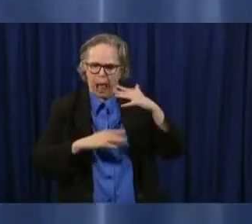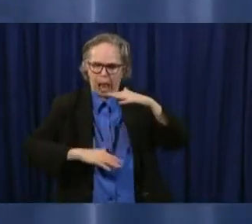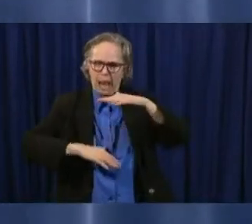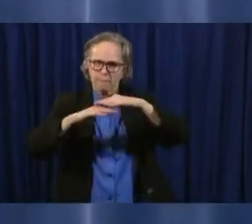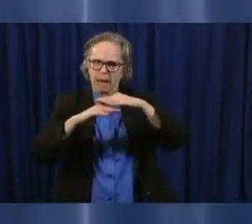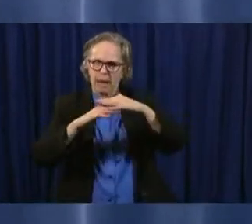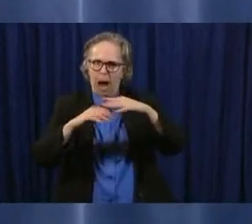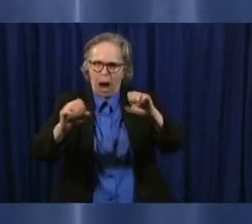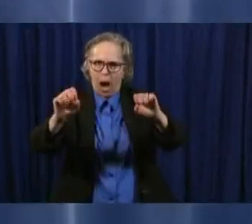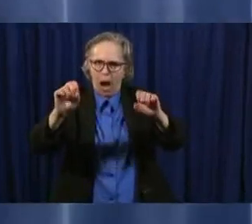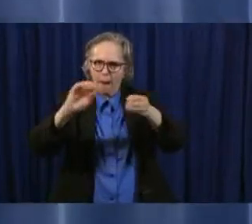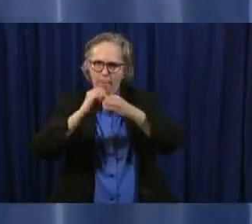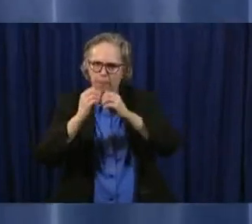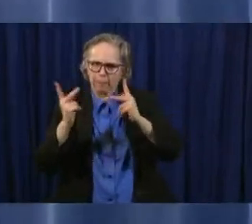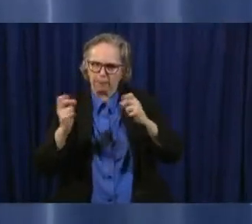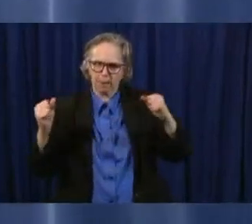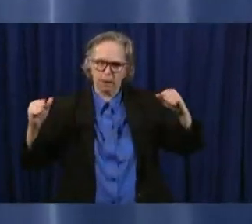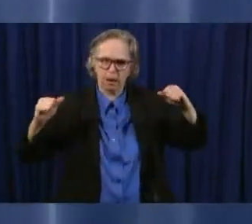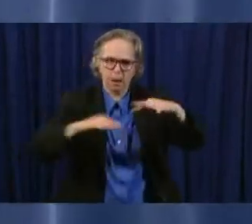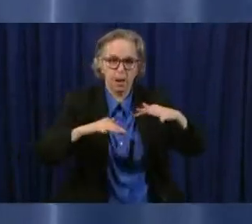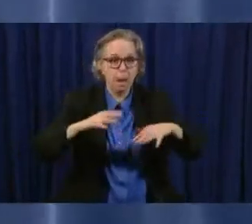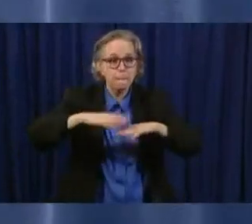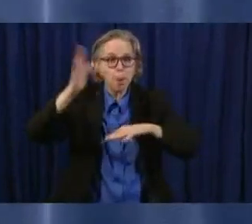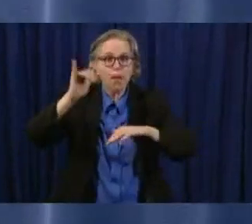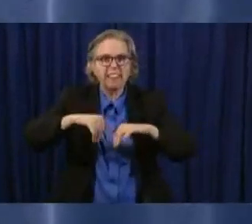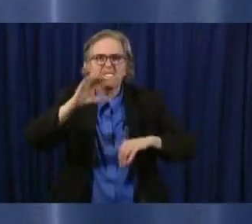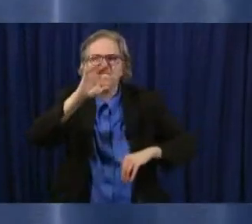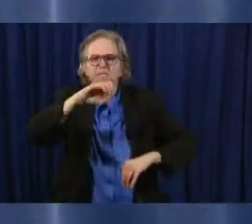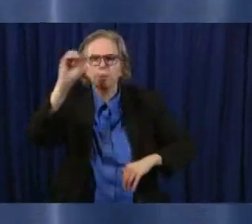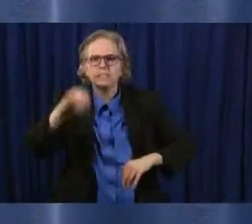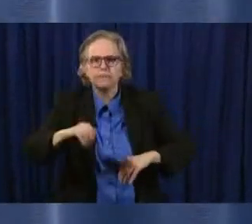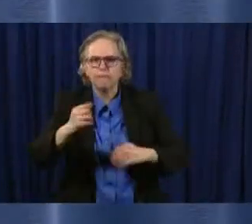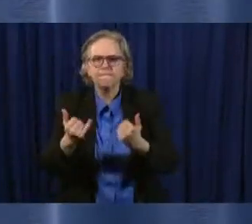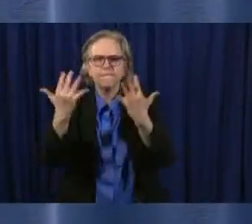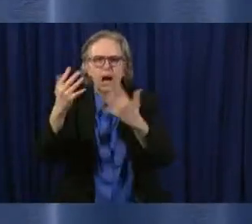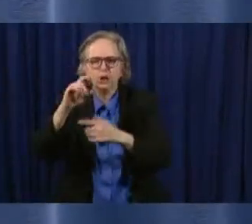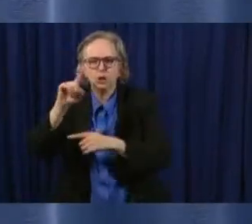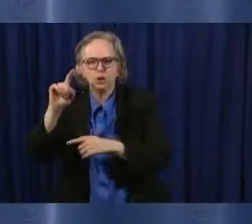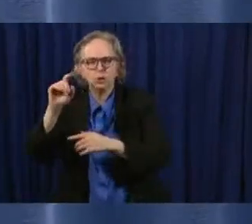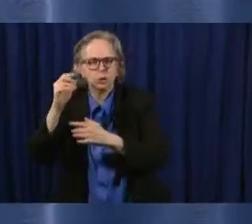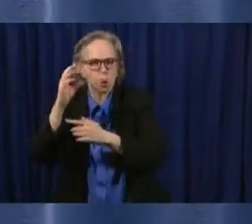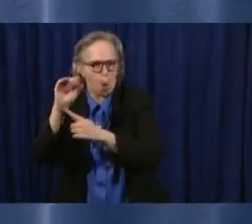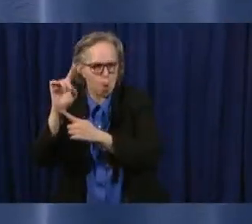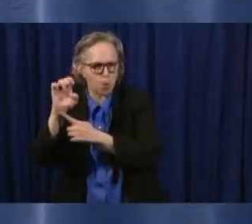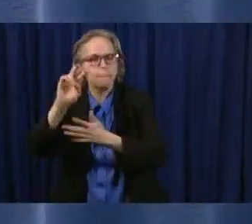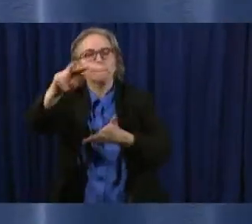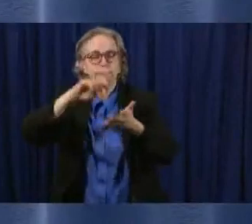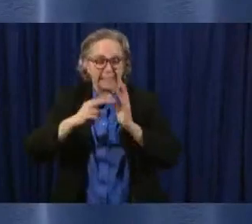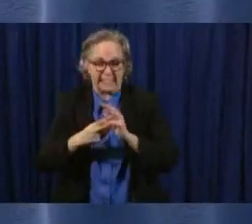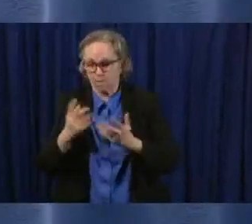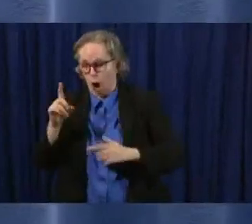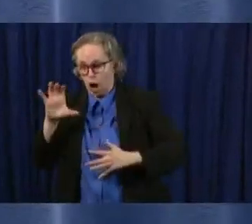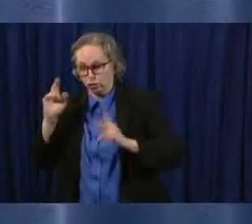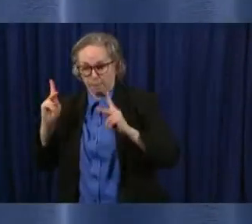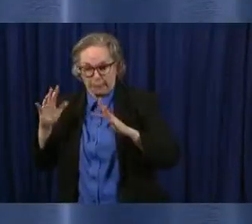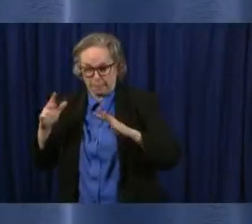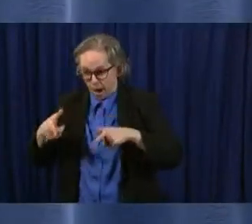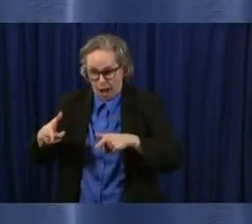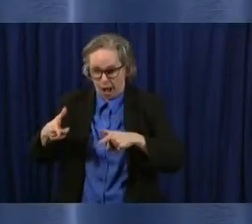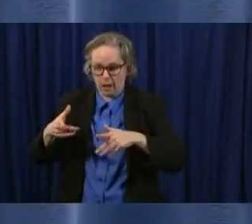minimum, no more than 50% of the fire code. And it says here, use appointments